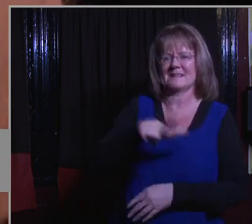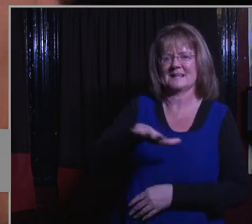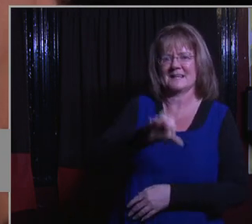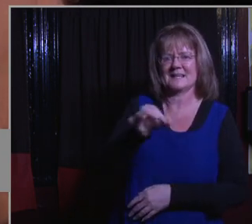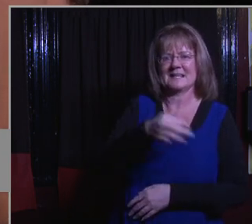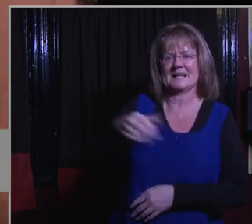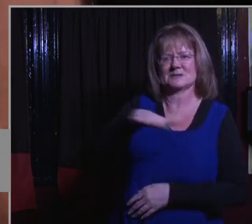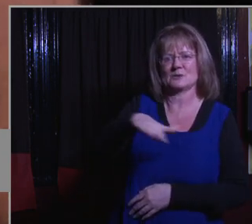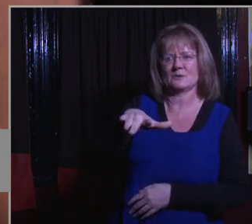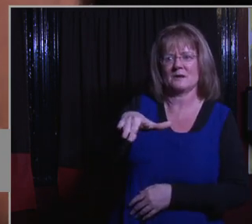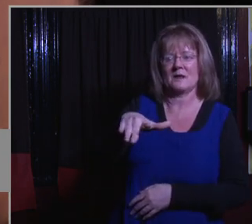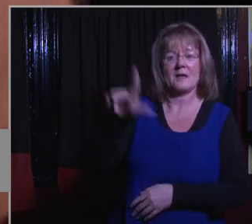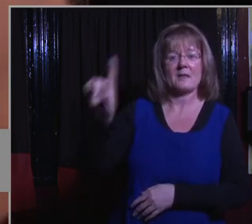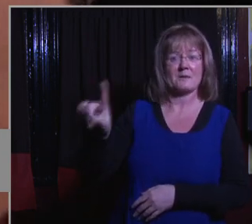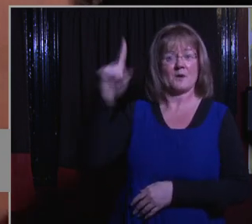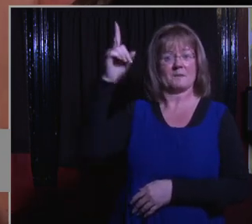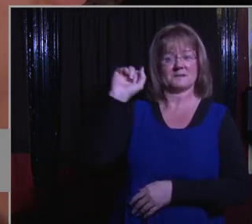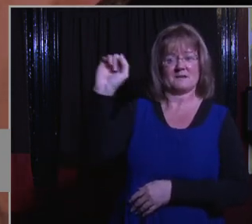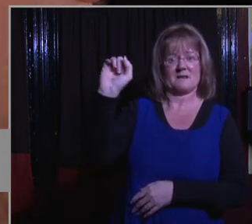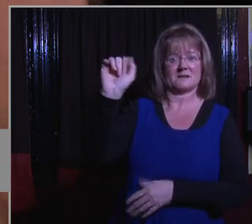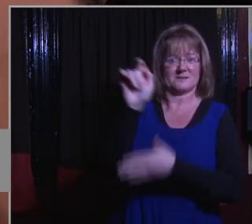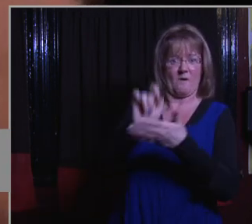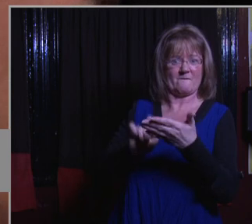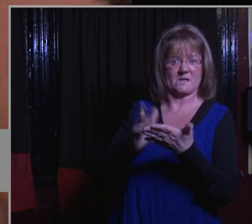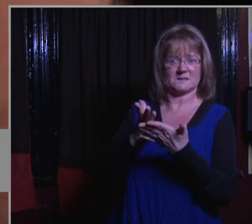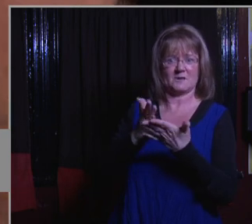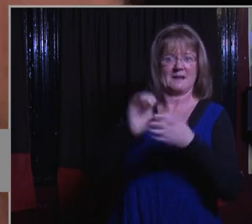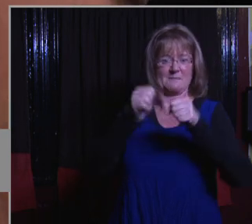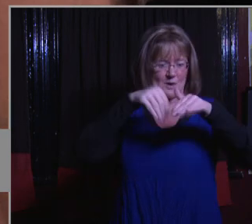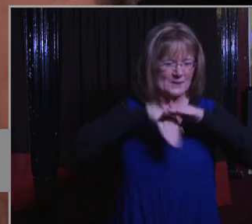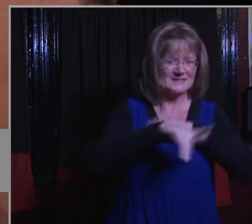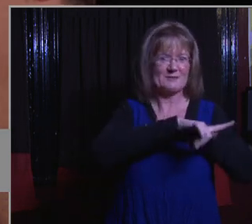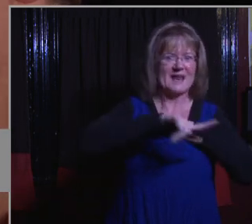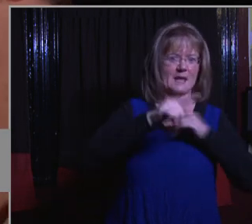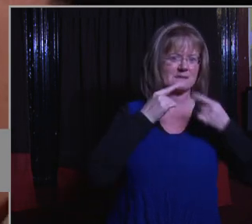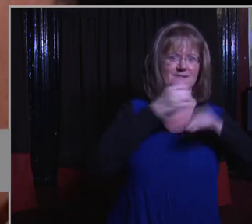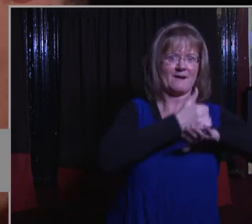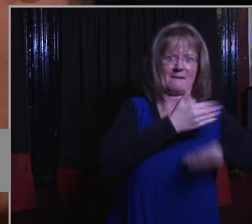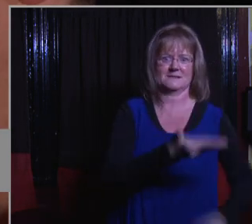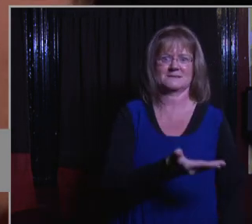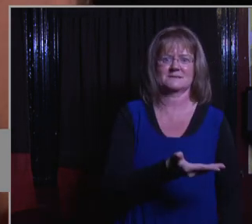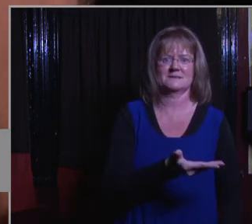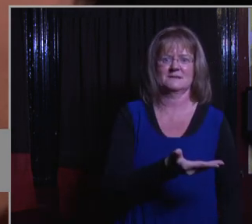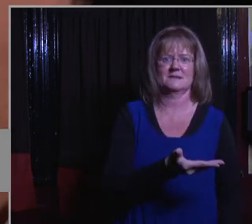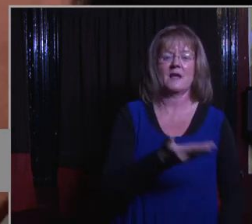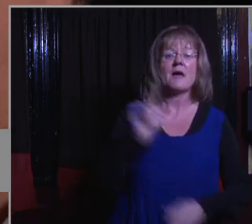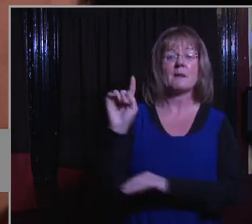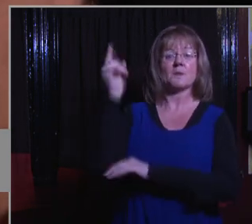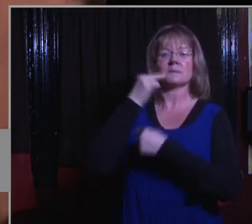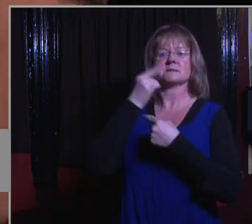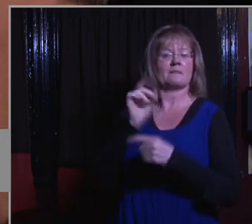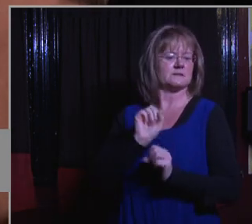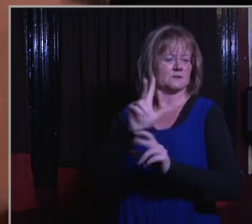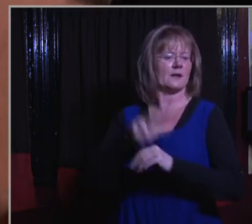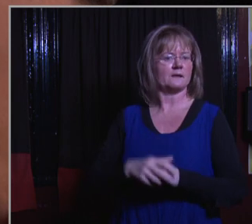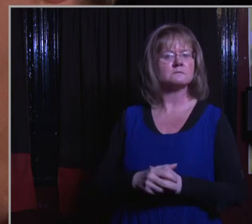the fact that you know the Prime Minister's office basically broke into the Labour Party database and the Prime Minister says that's